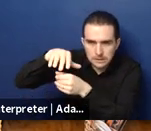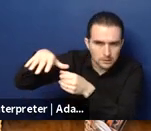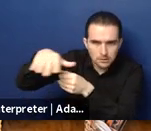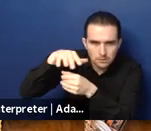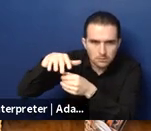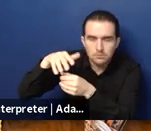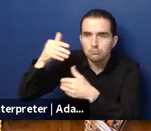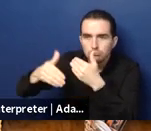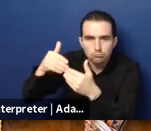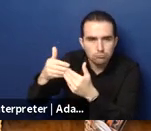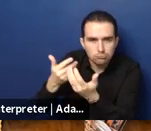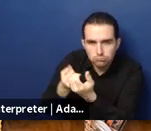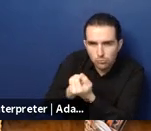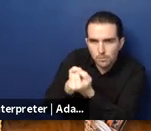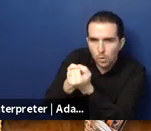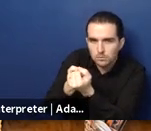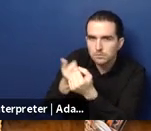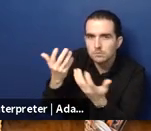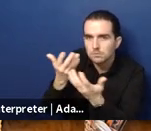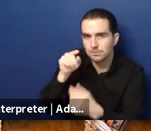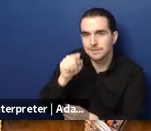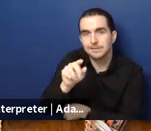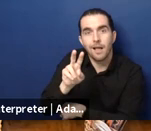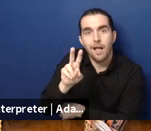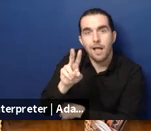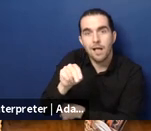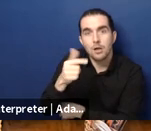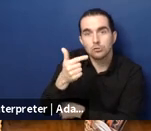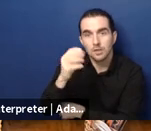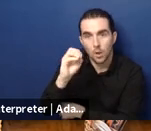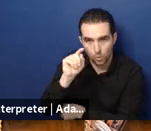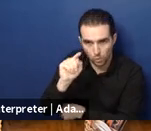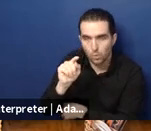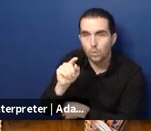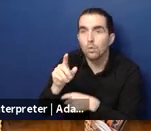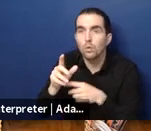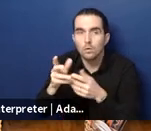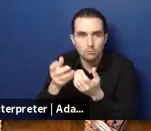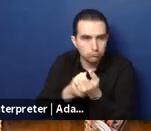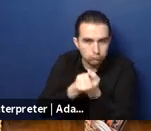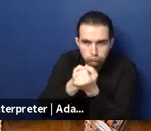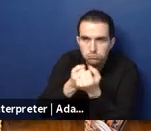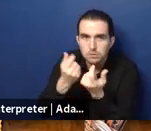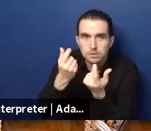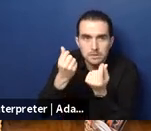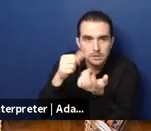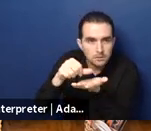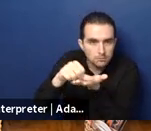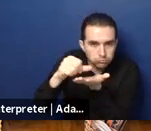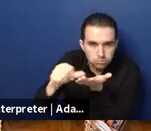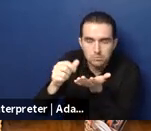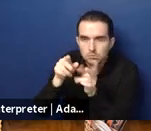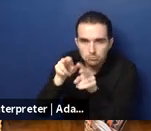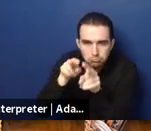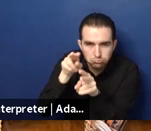older persons um and services and supplies to older persons and their families so this has been this was a pilot